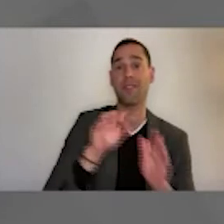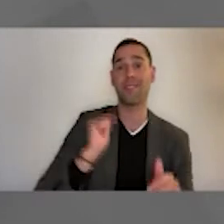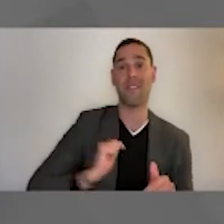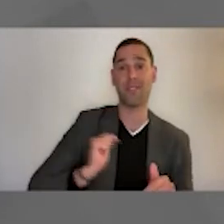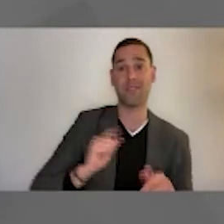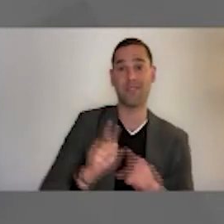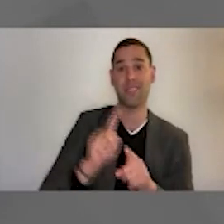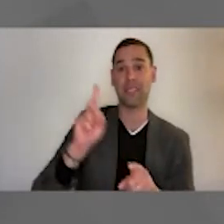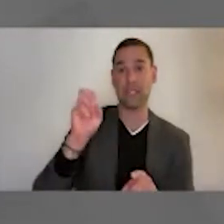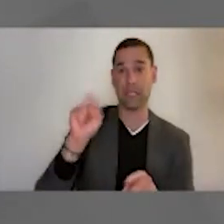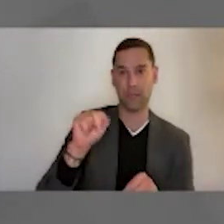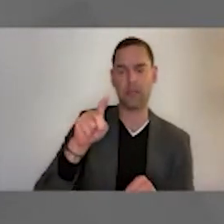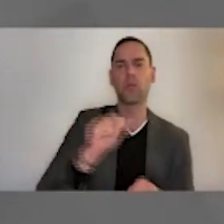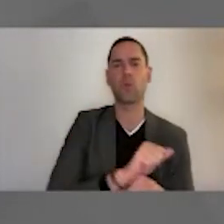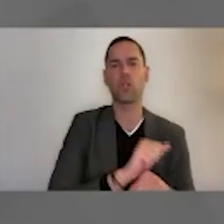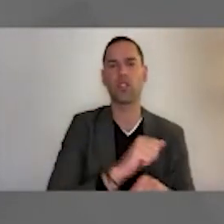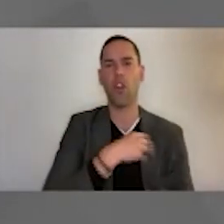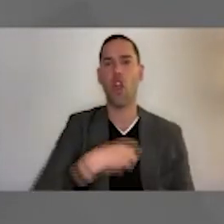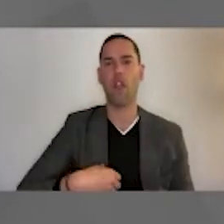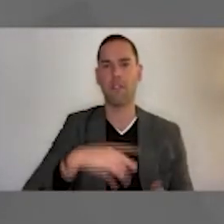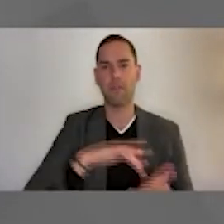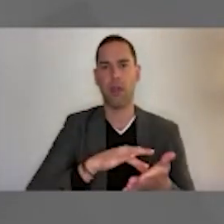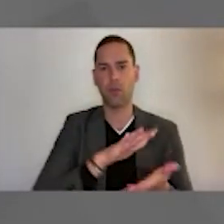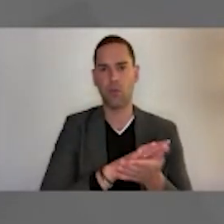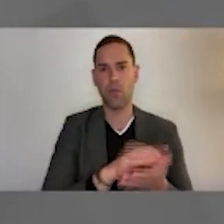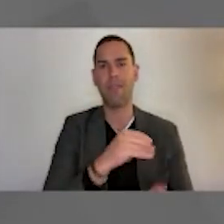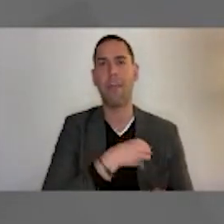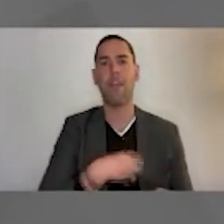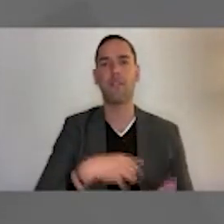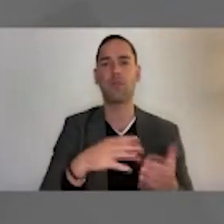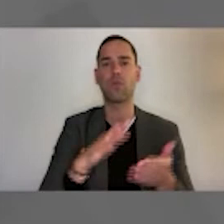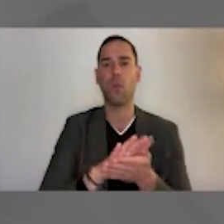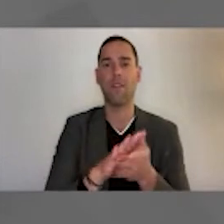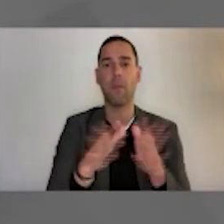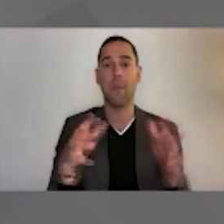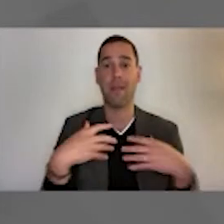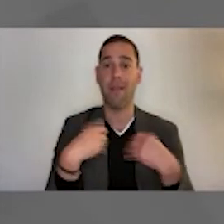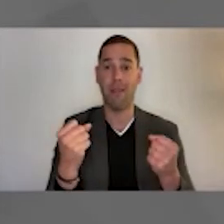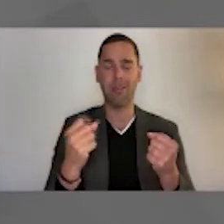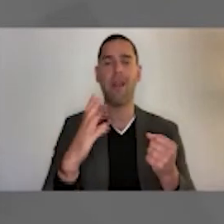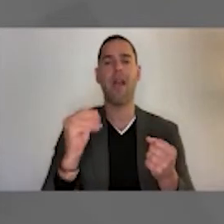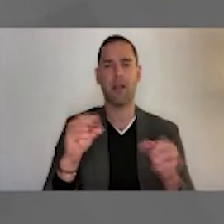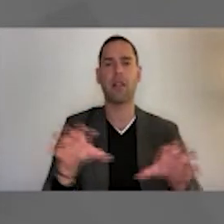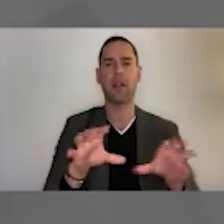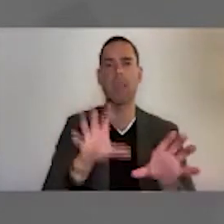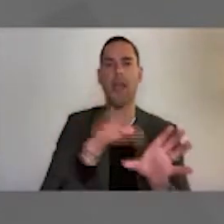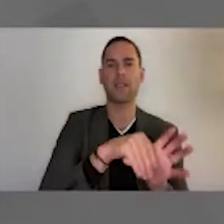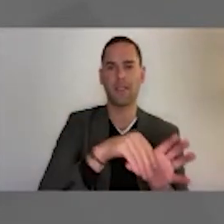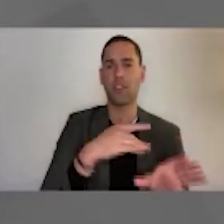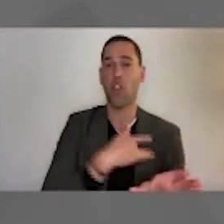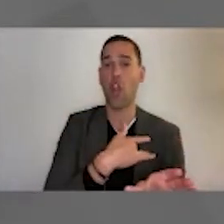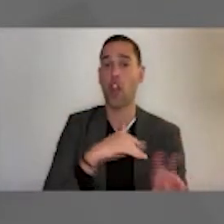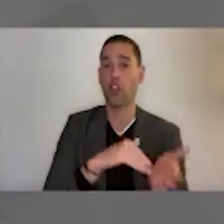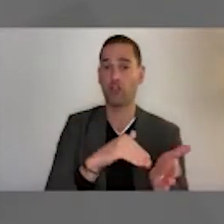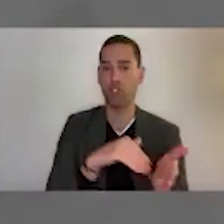Dr. Mozafarian was at Harvard Medical School and Harvard School of Public Health and clinically active in cardiology at Brigham and Women's